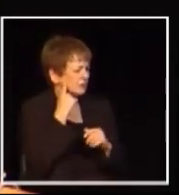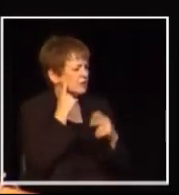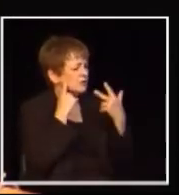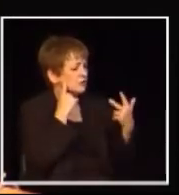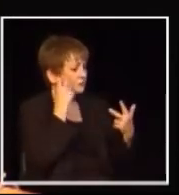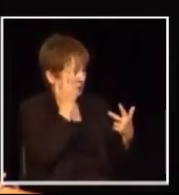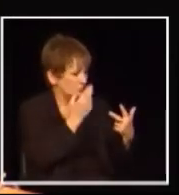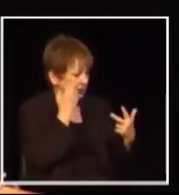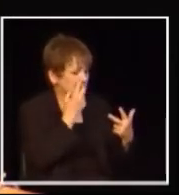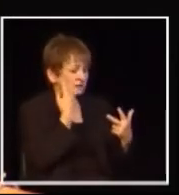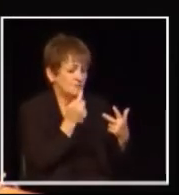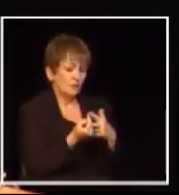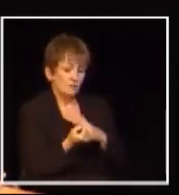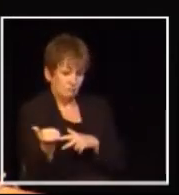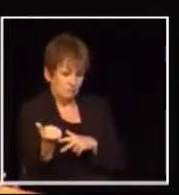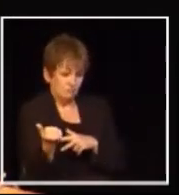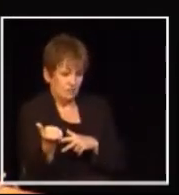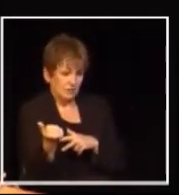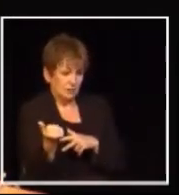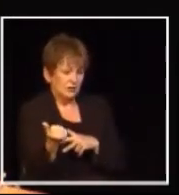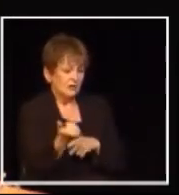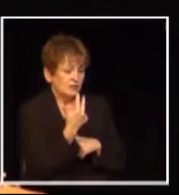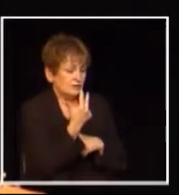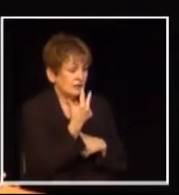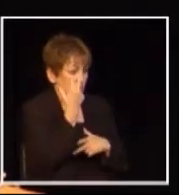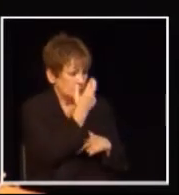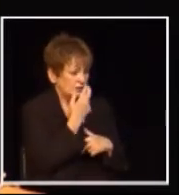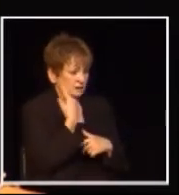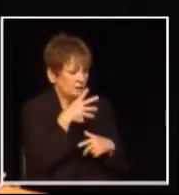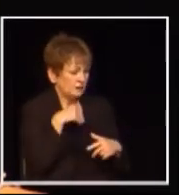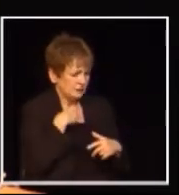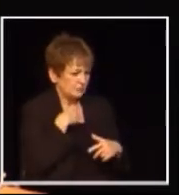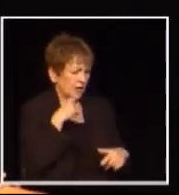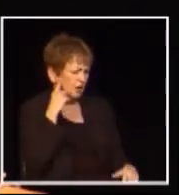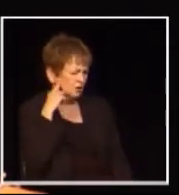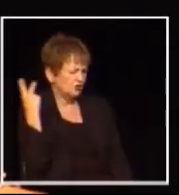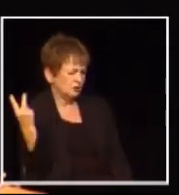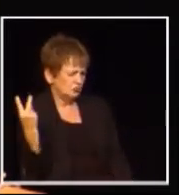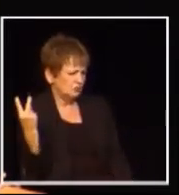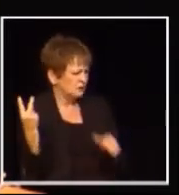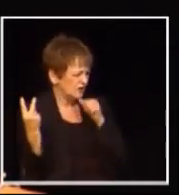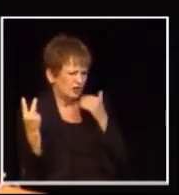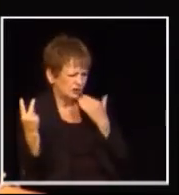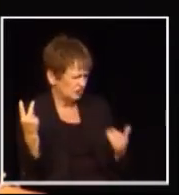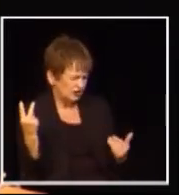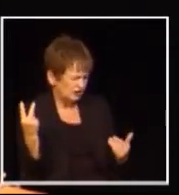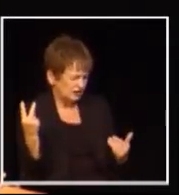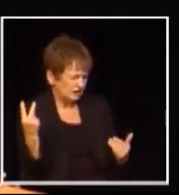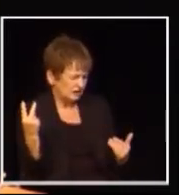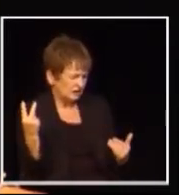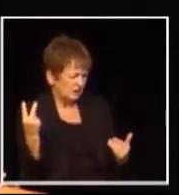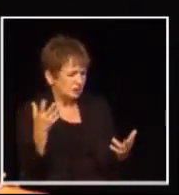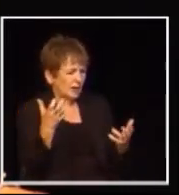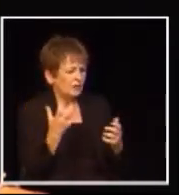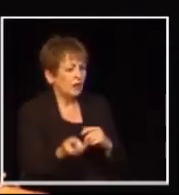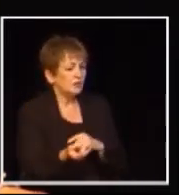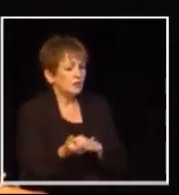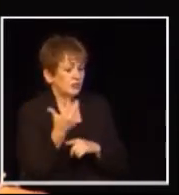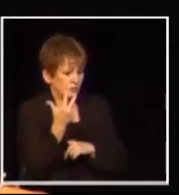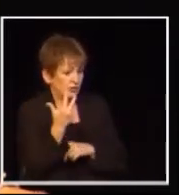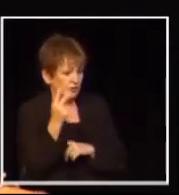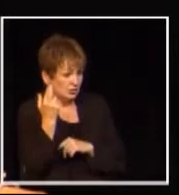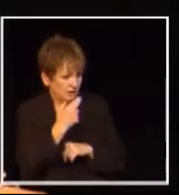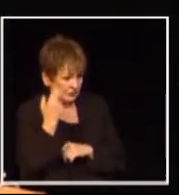repeat that gentleman's question three reasons to get rid of it and three reasons again I'll give you because I only heard two and they weren't very good